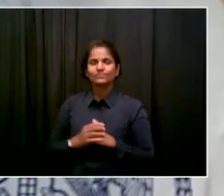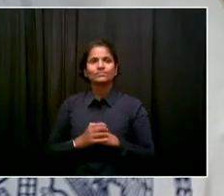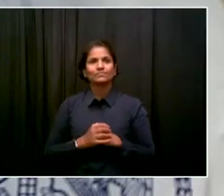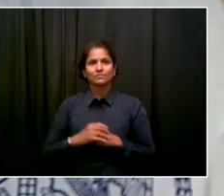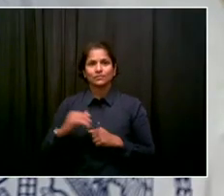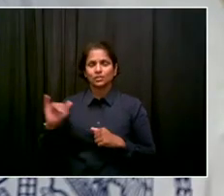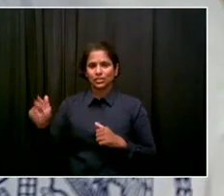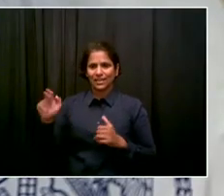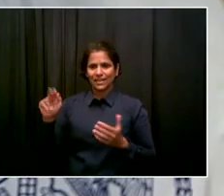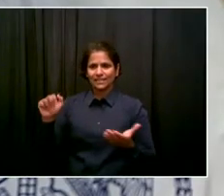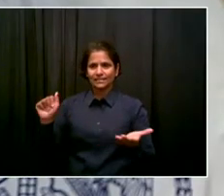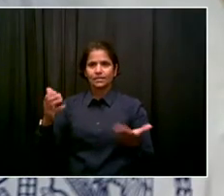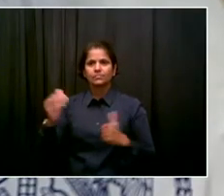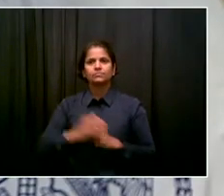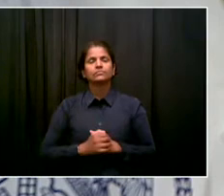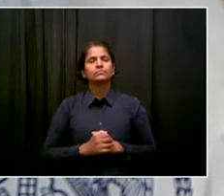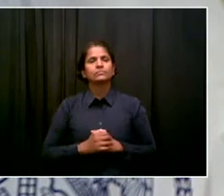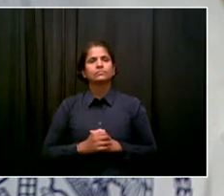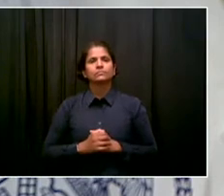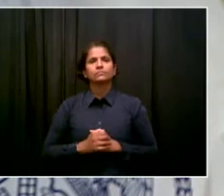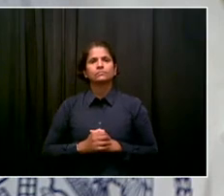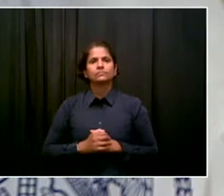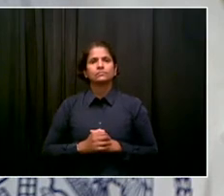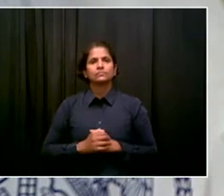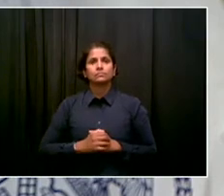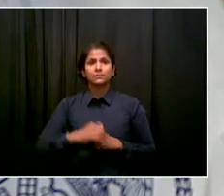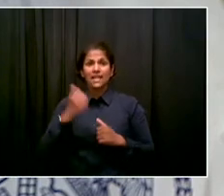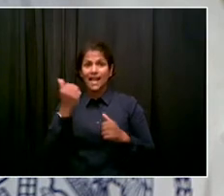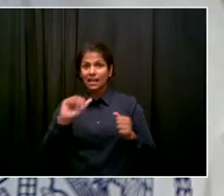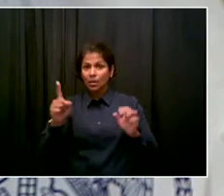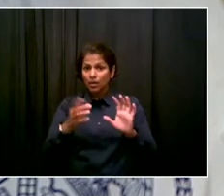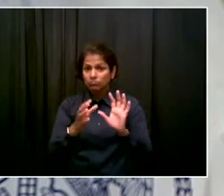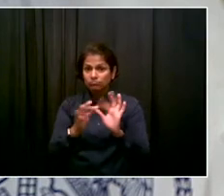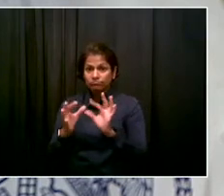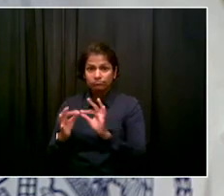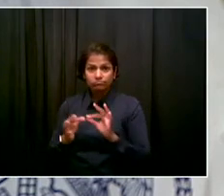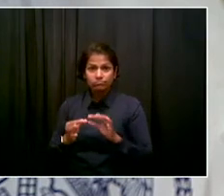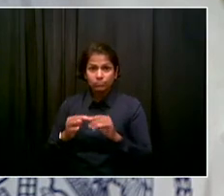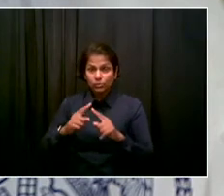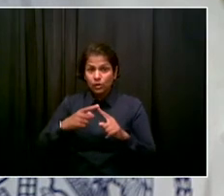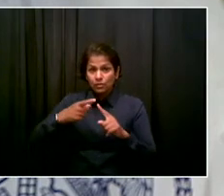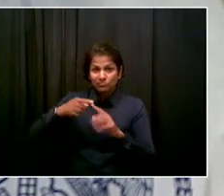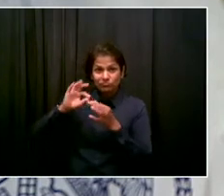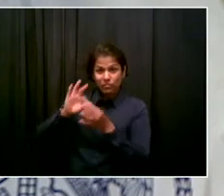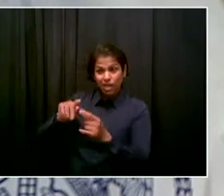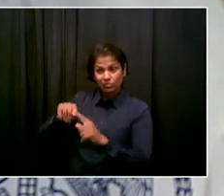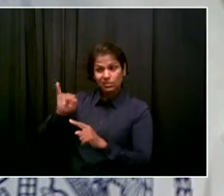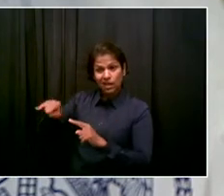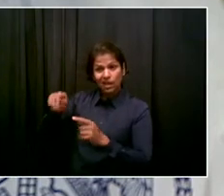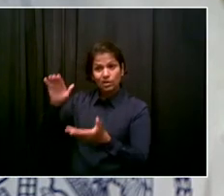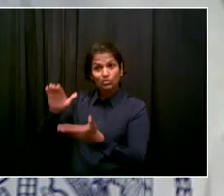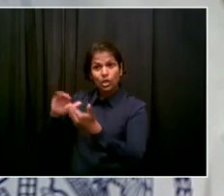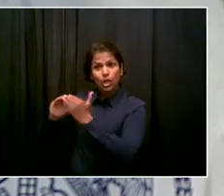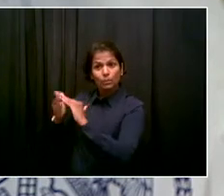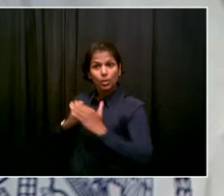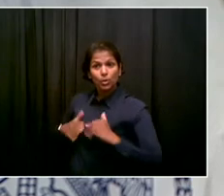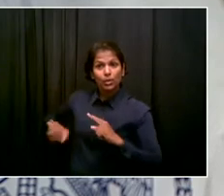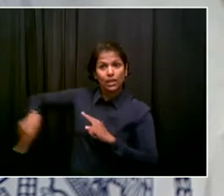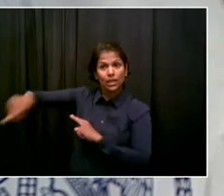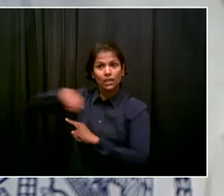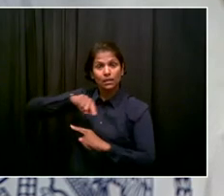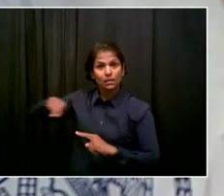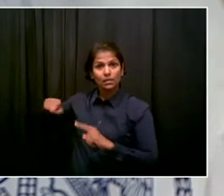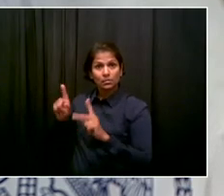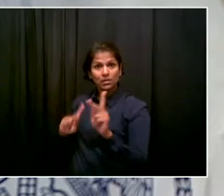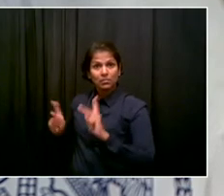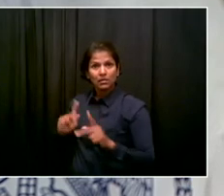I mean, do you have a personal message to the people who still, despite, you know, people being in the houses of worship in all these places, still are just not